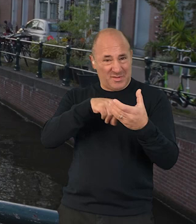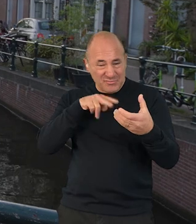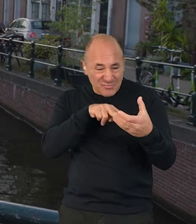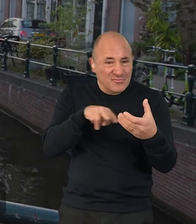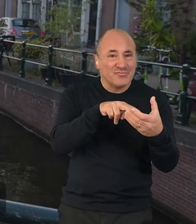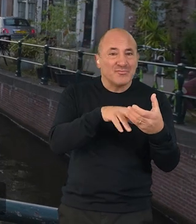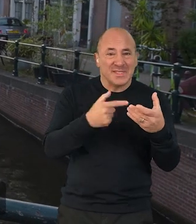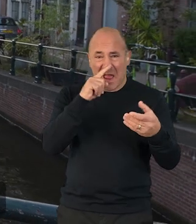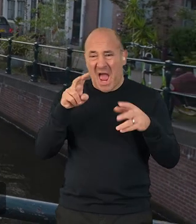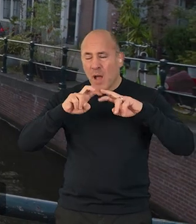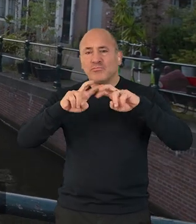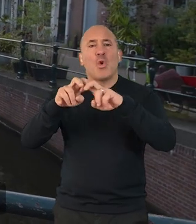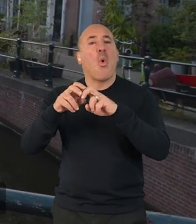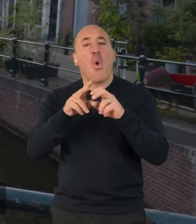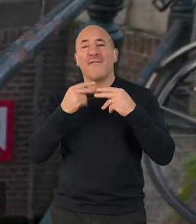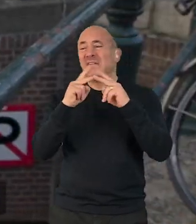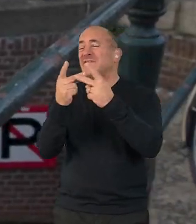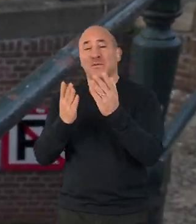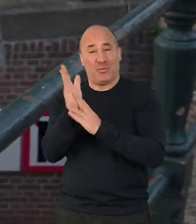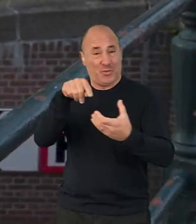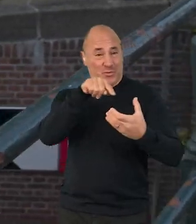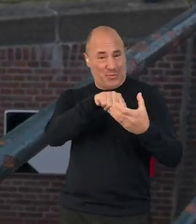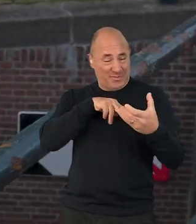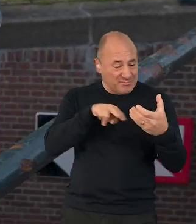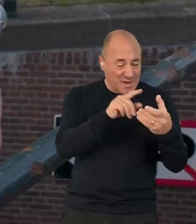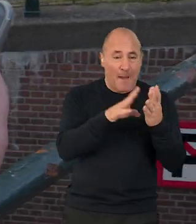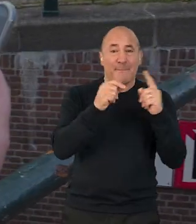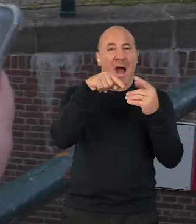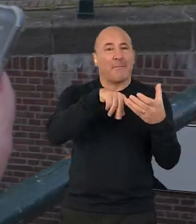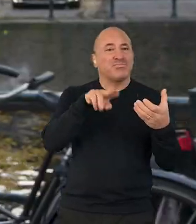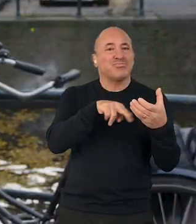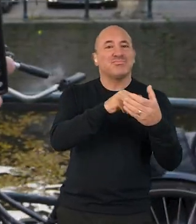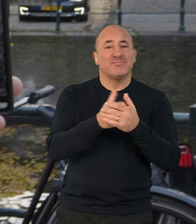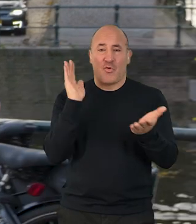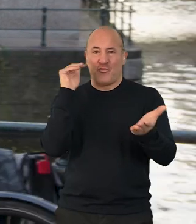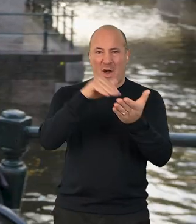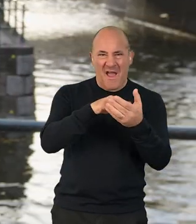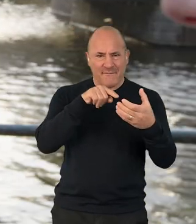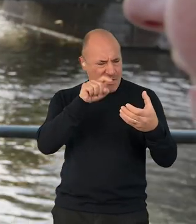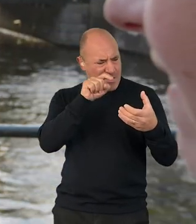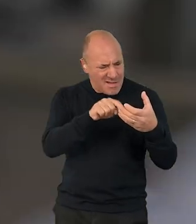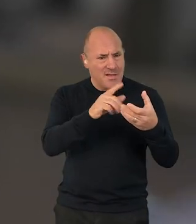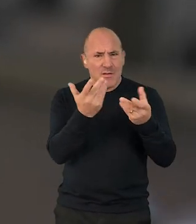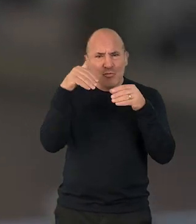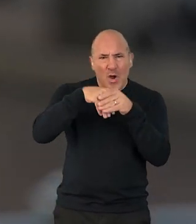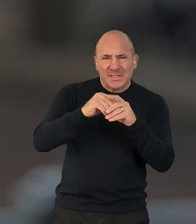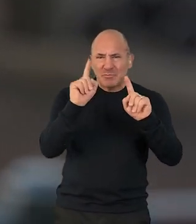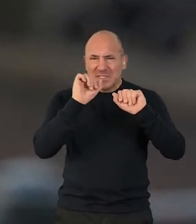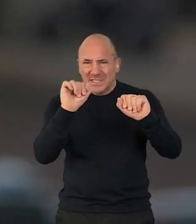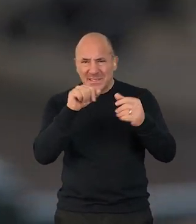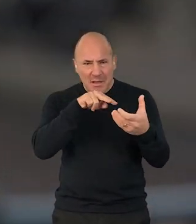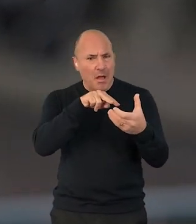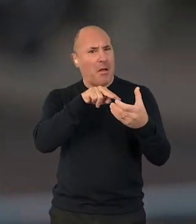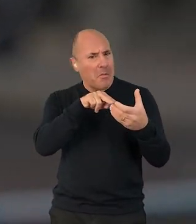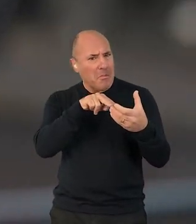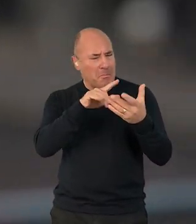platform and people can explore the work we've done by visiting locations on a map. As they arrive they unlock the story or the content piece that has been placed there